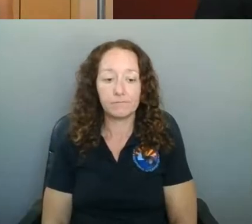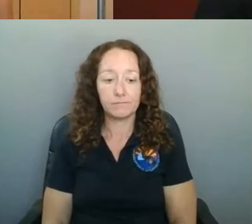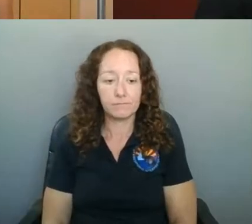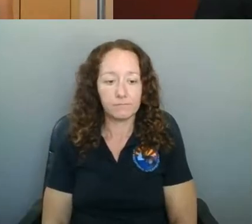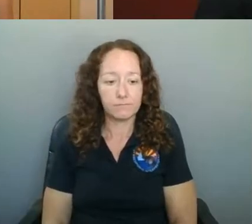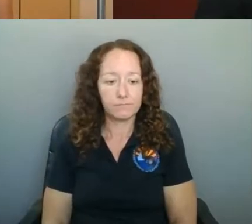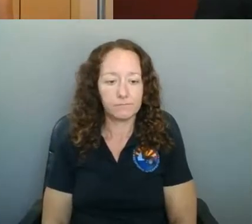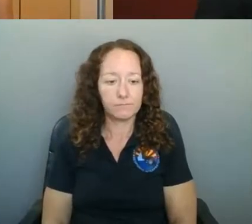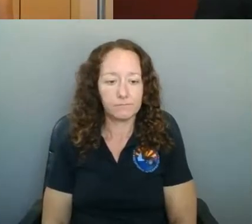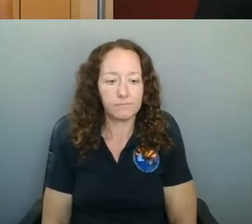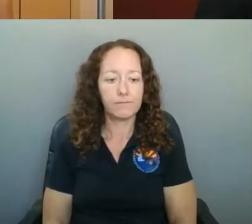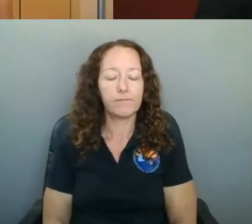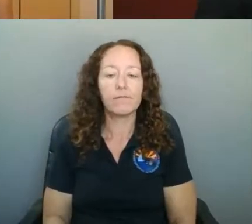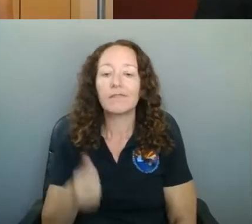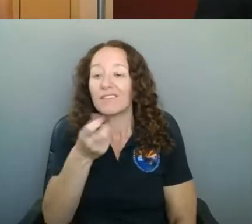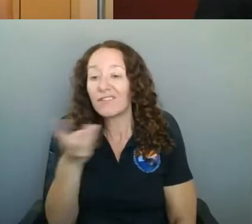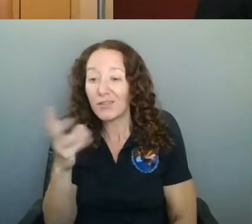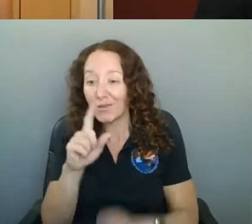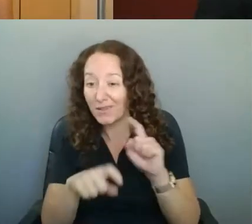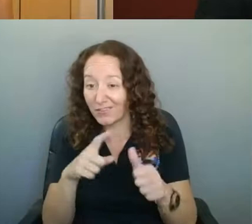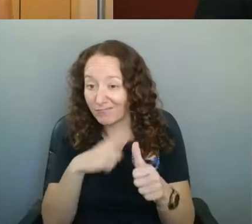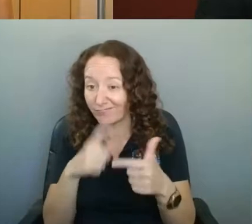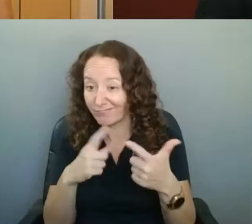I have a couple questions, if that's all right.